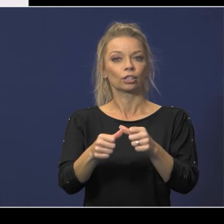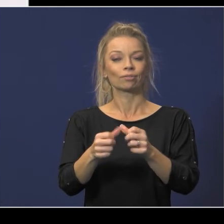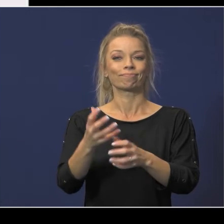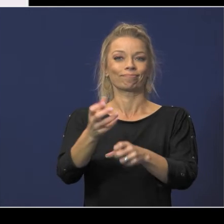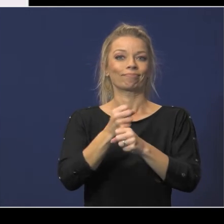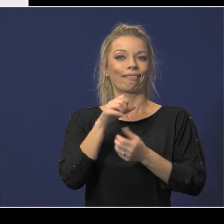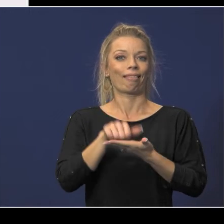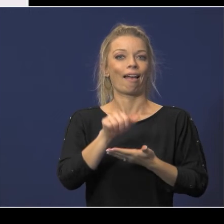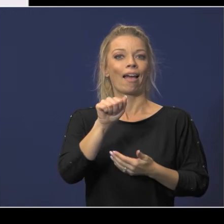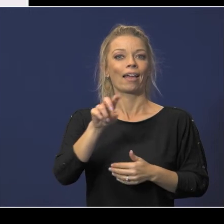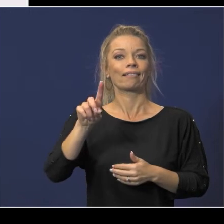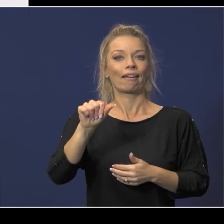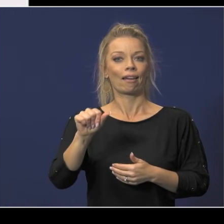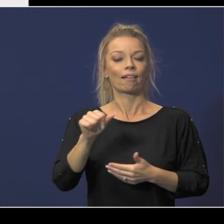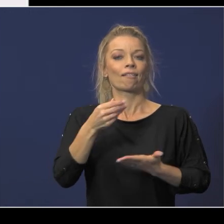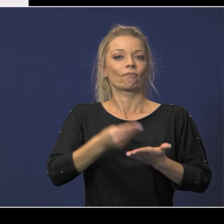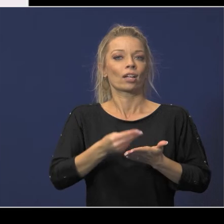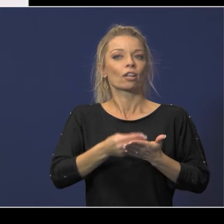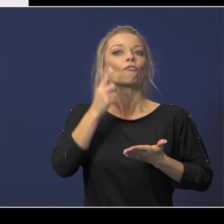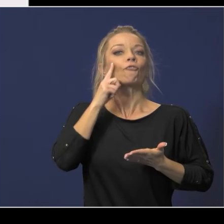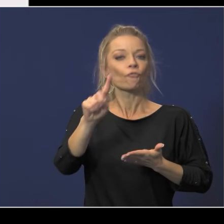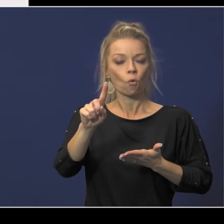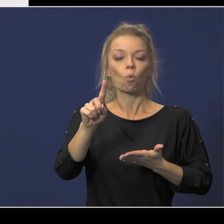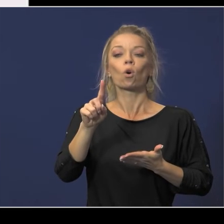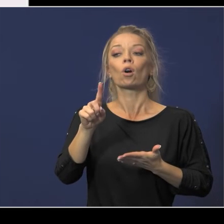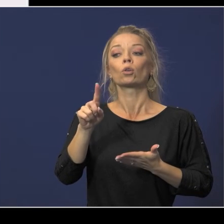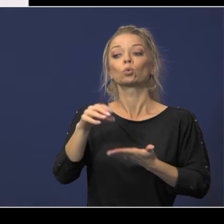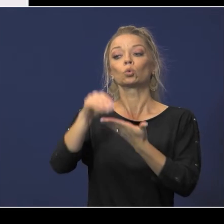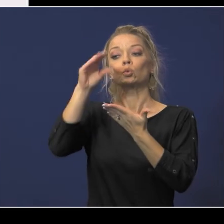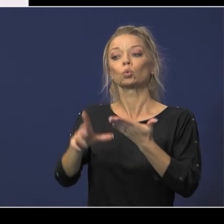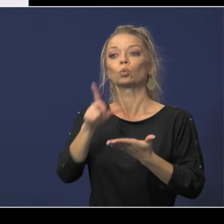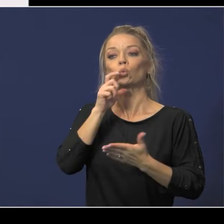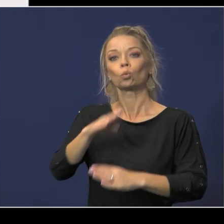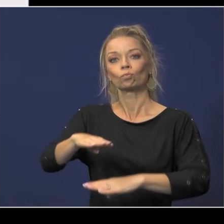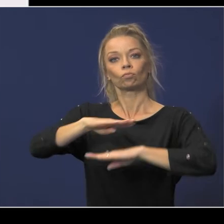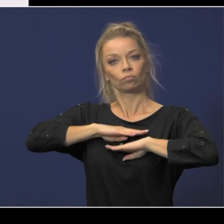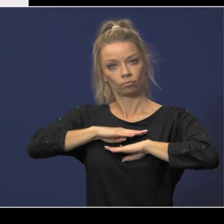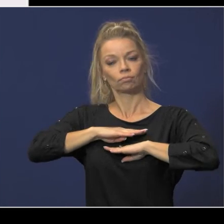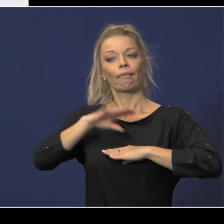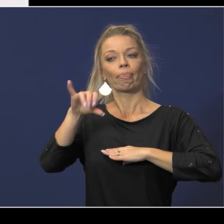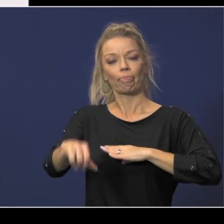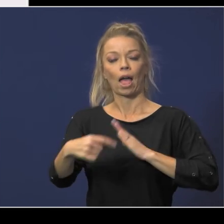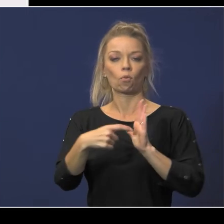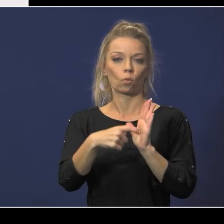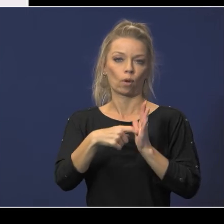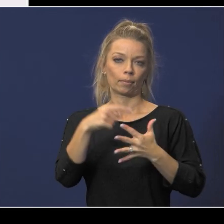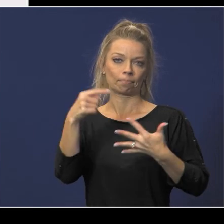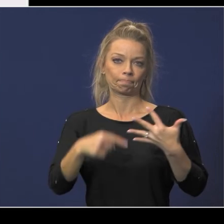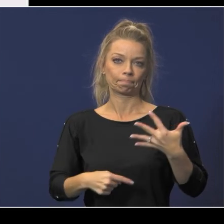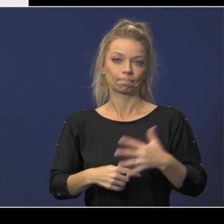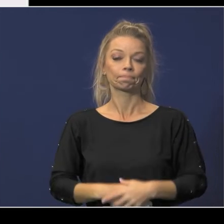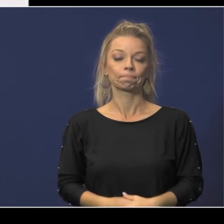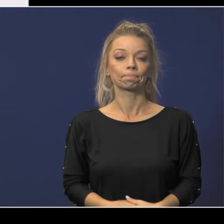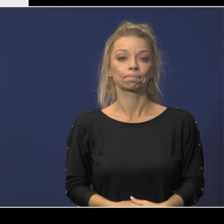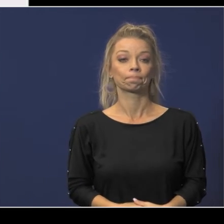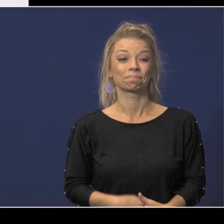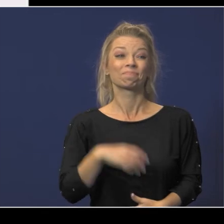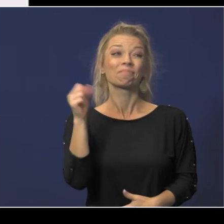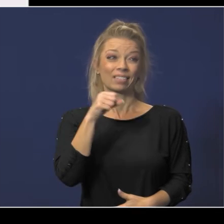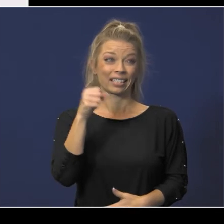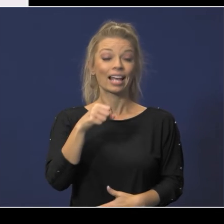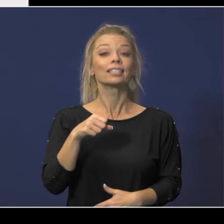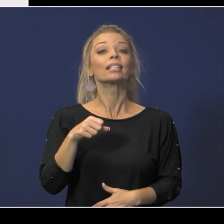for the virtual students who actually meet the criteria yes it is it is